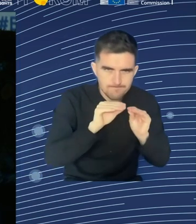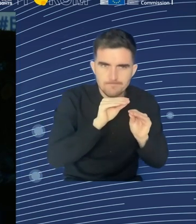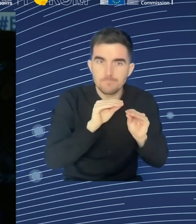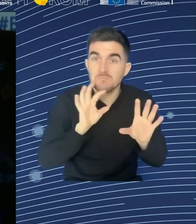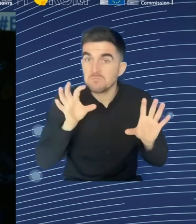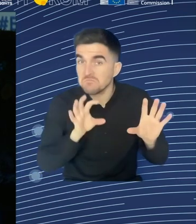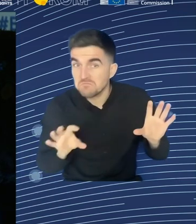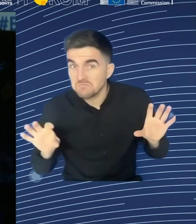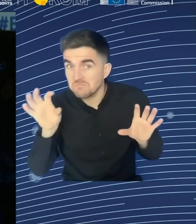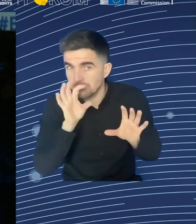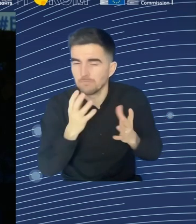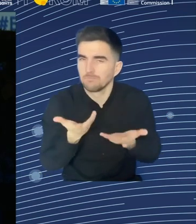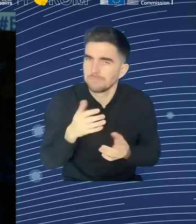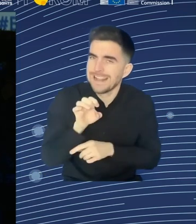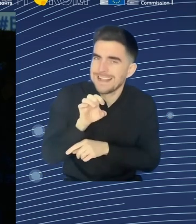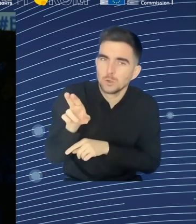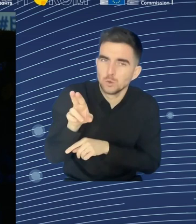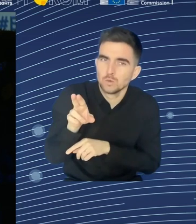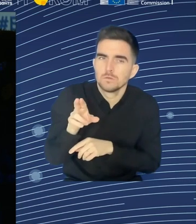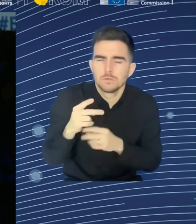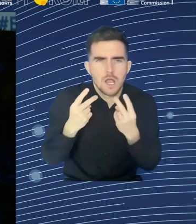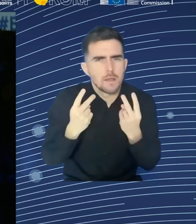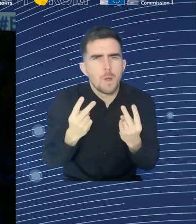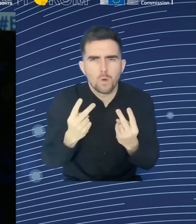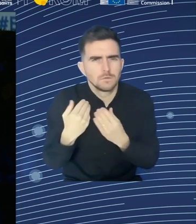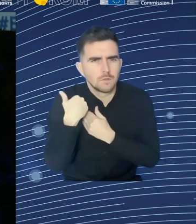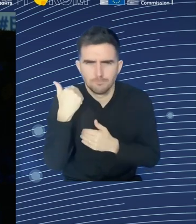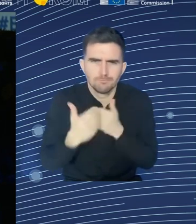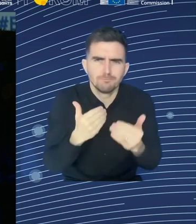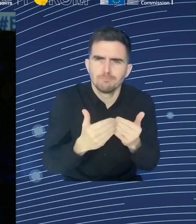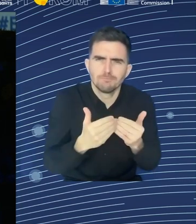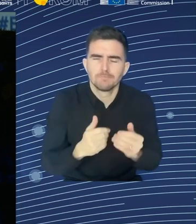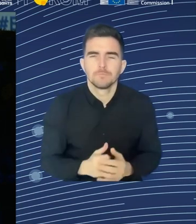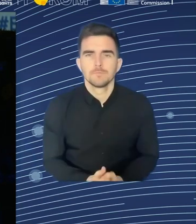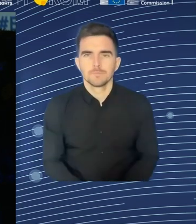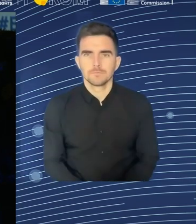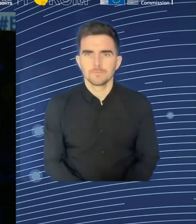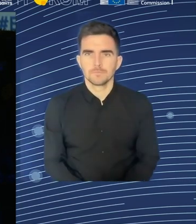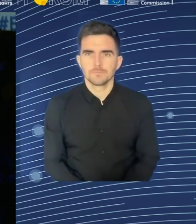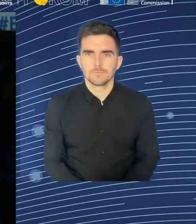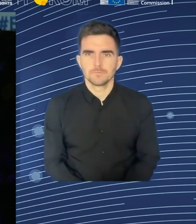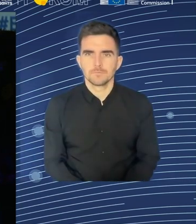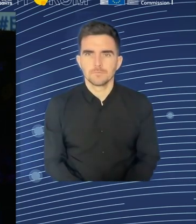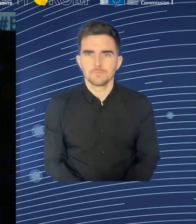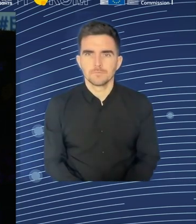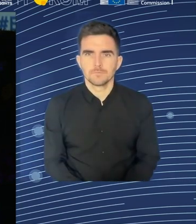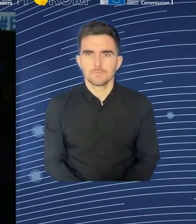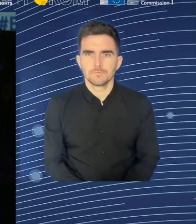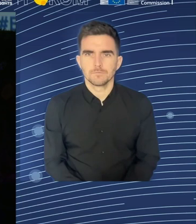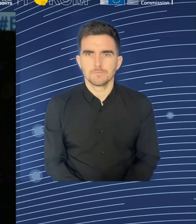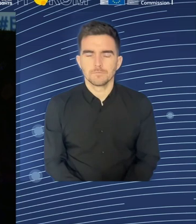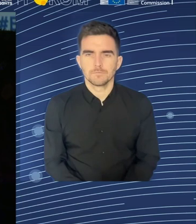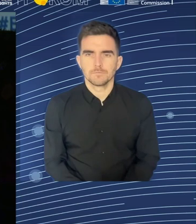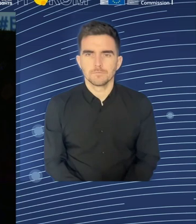the high inflation as a result of Russia's war against Ukraine, we have seen a decline in the